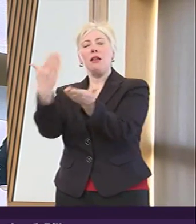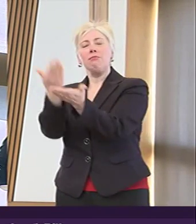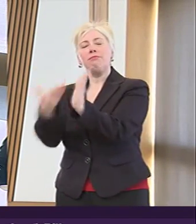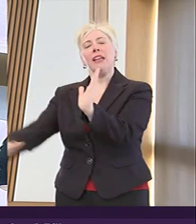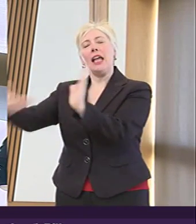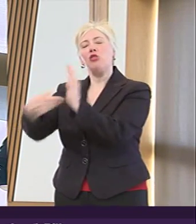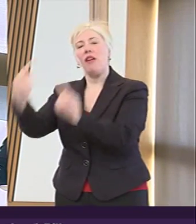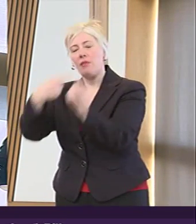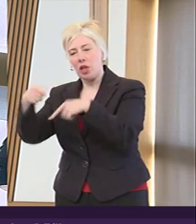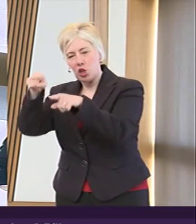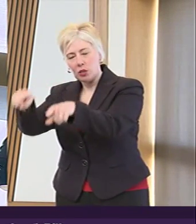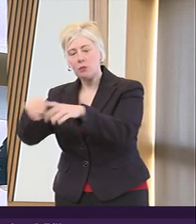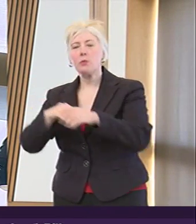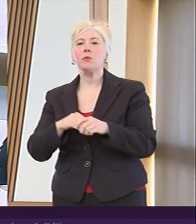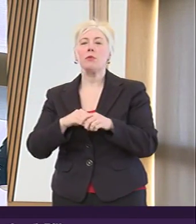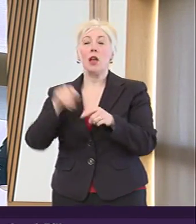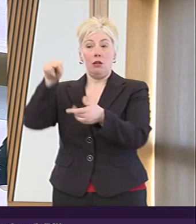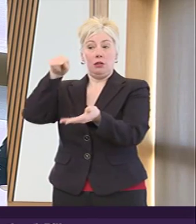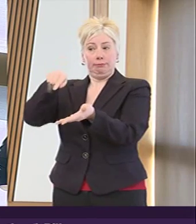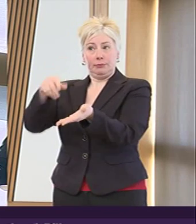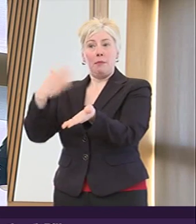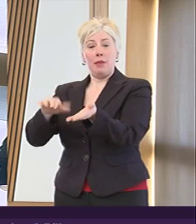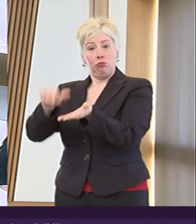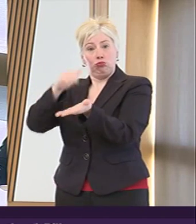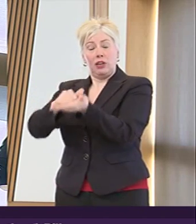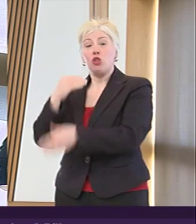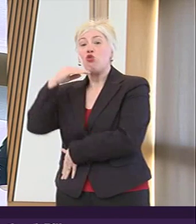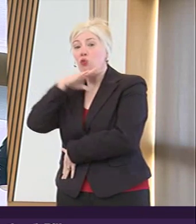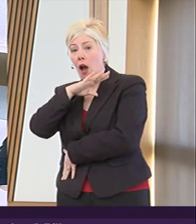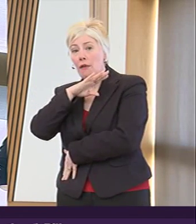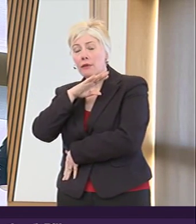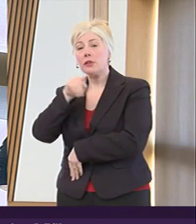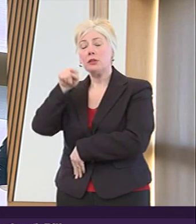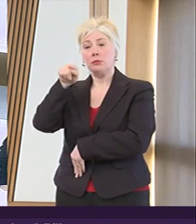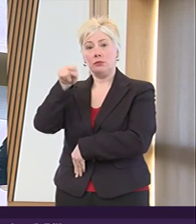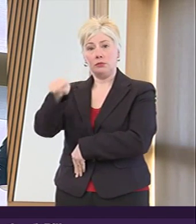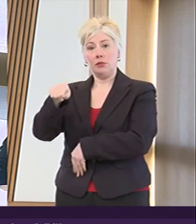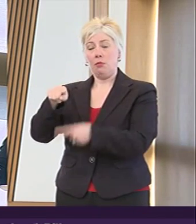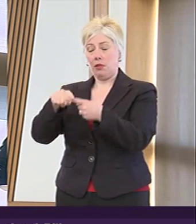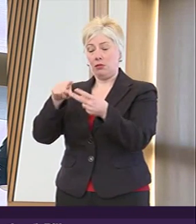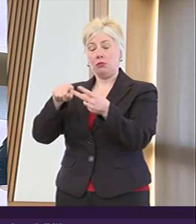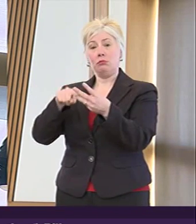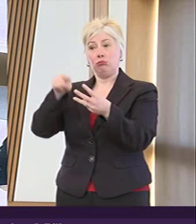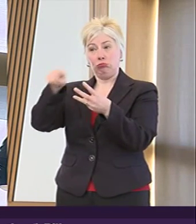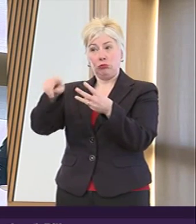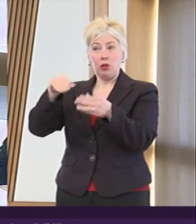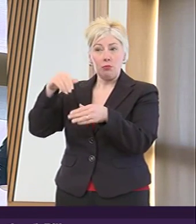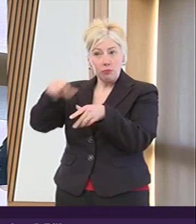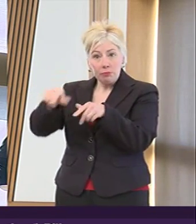and whether a delegated power is subject to the appropriate form of parliamentary procedure